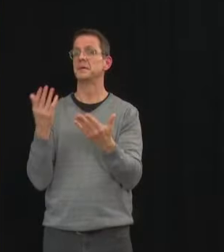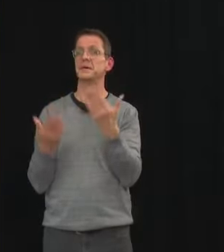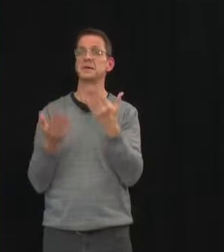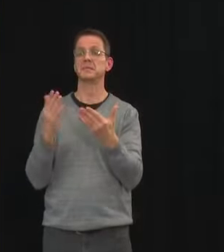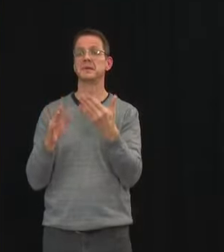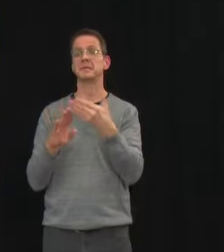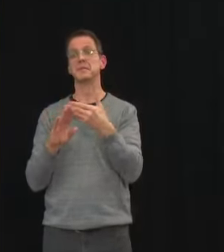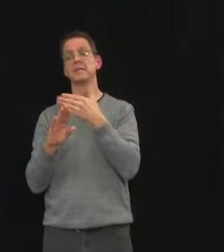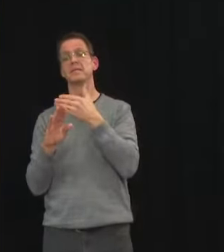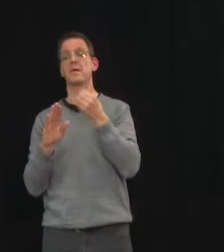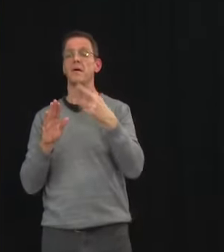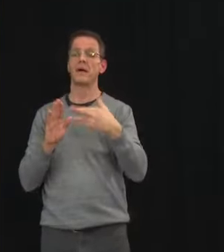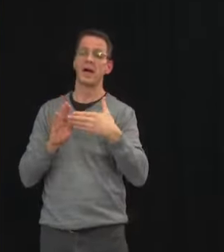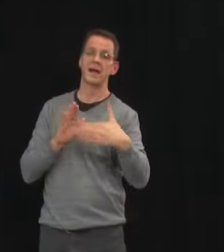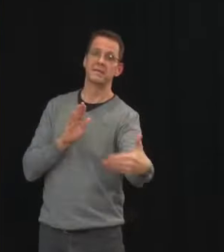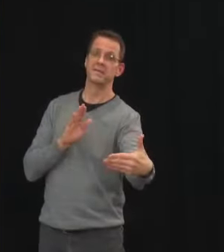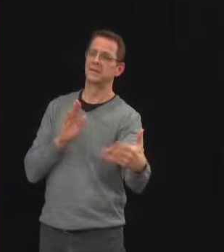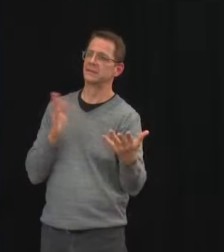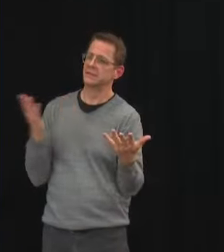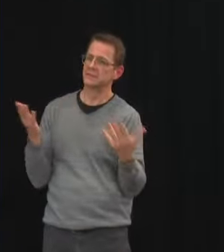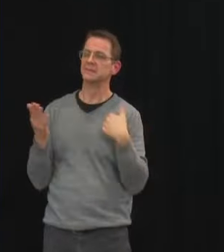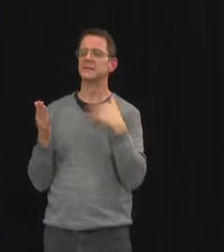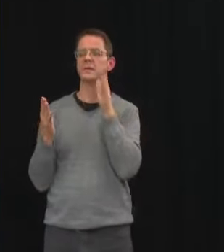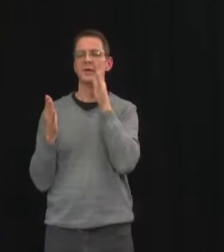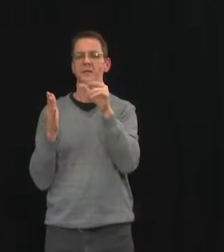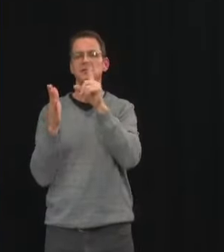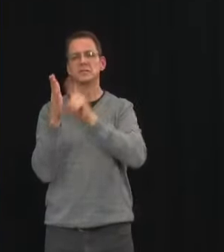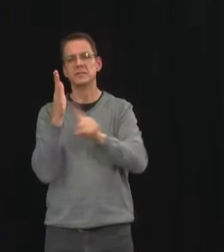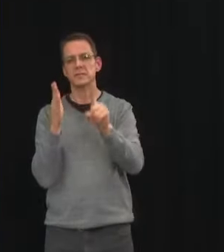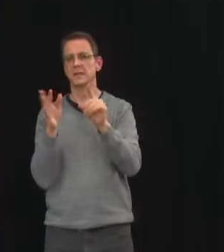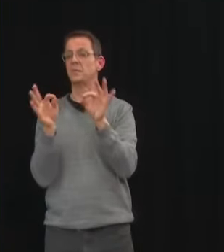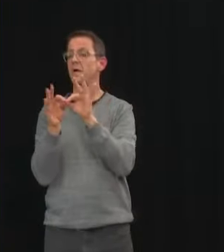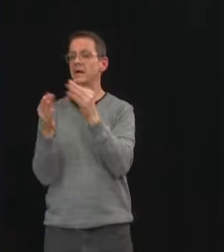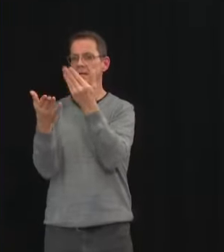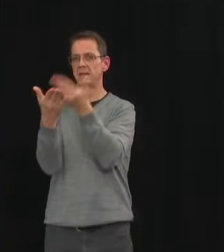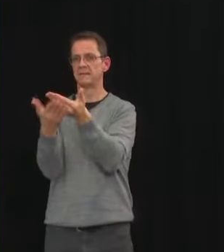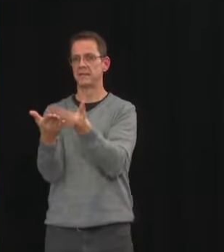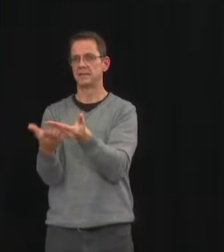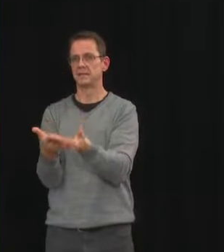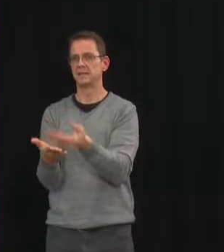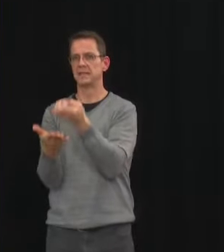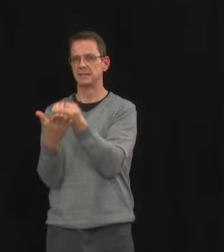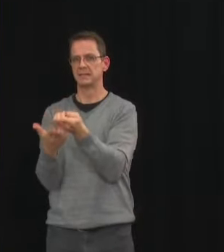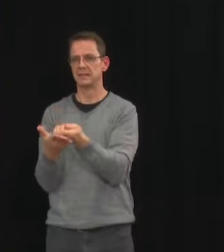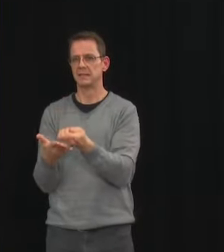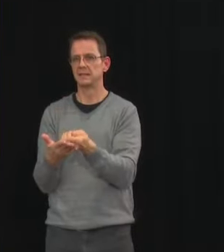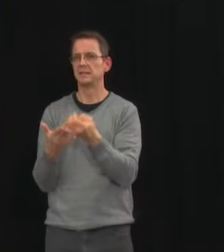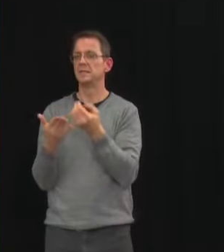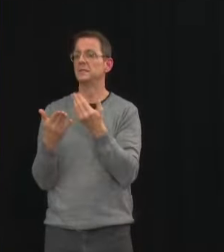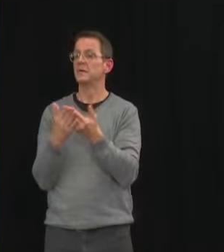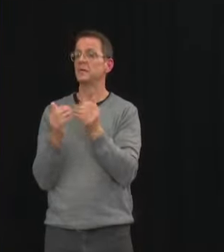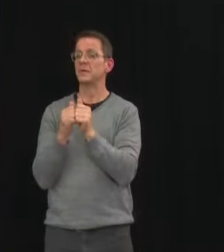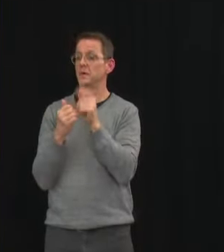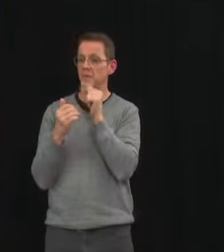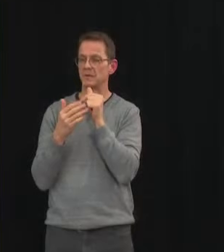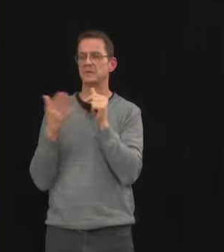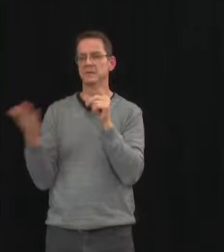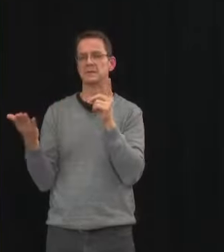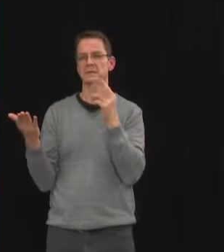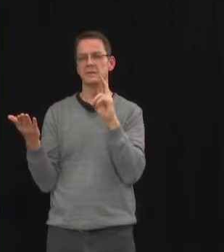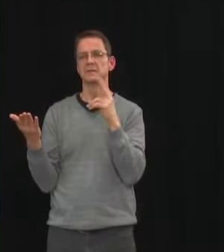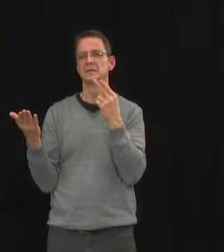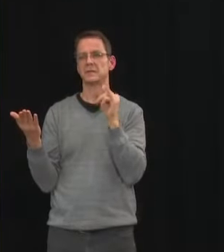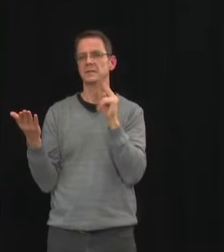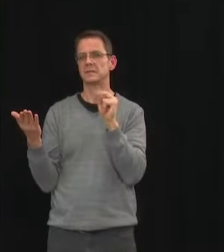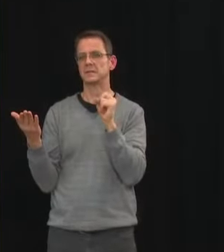evidence with Dr. Hinshaw in her office. I would just add to that that if the numbers start going clearly back in the right direction